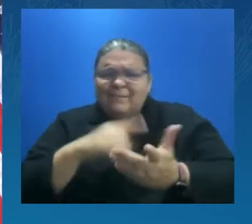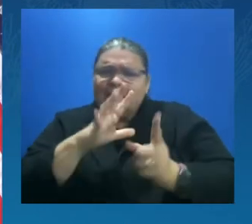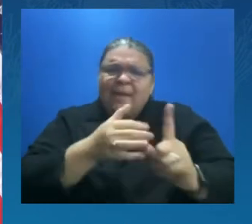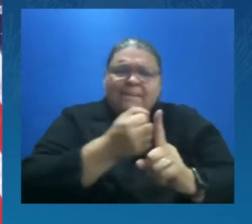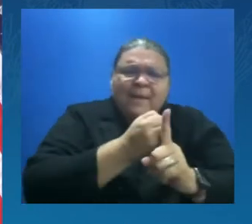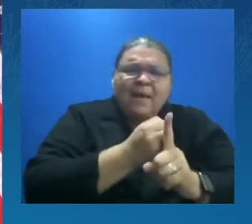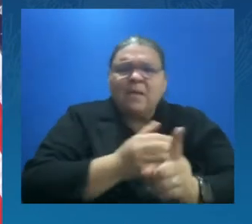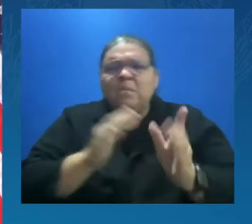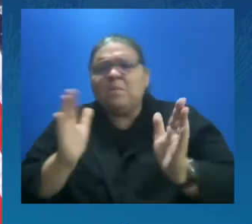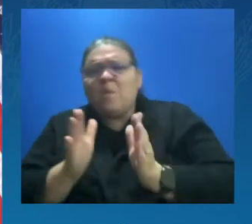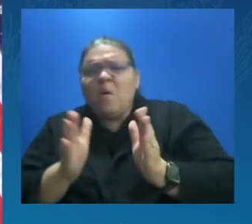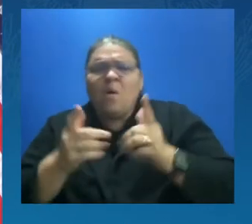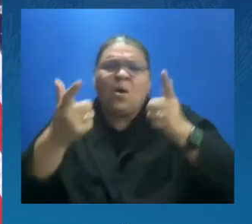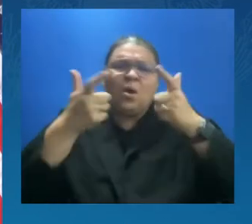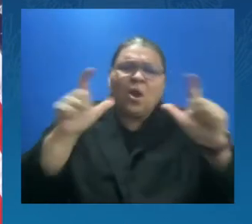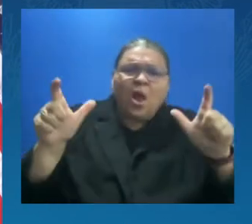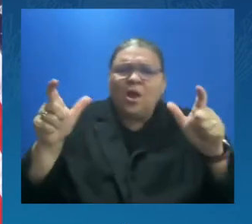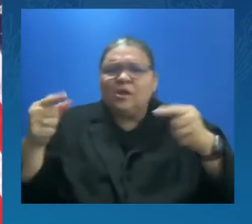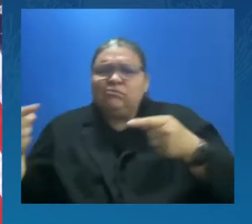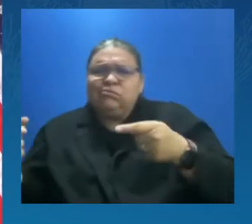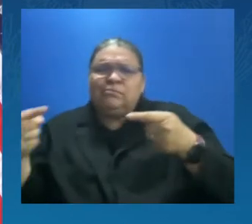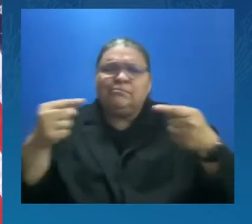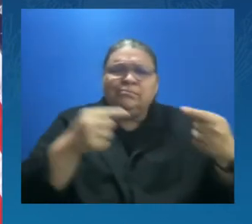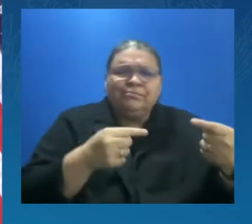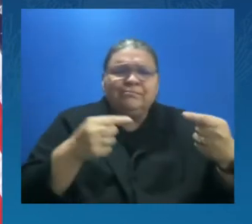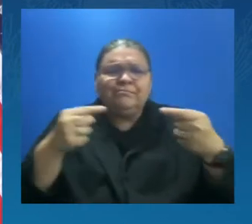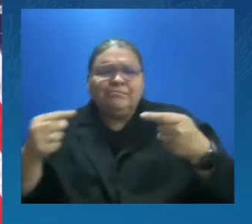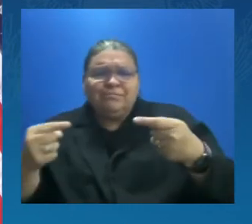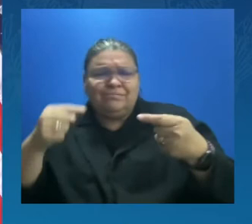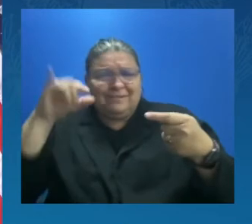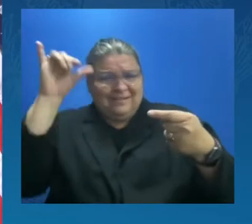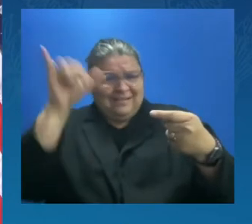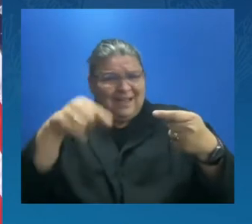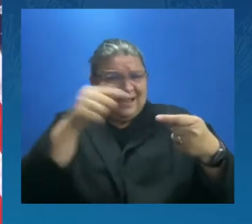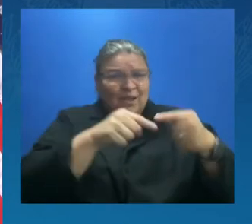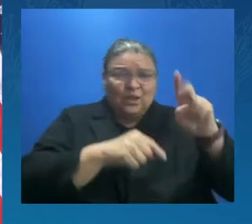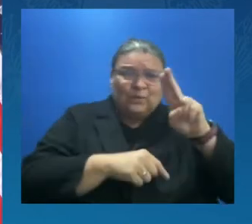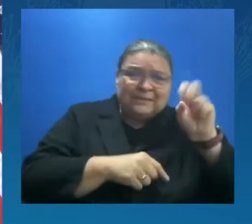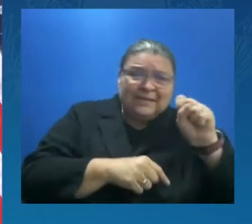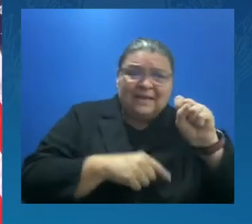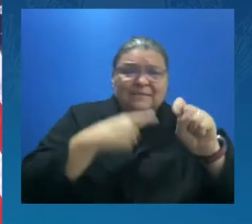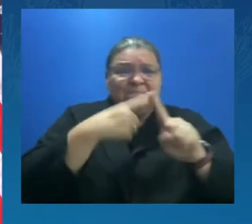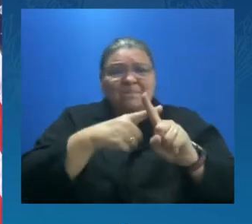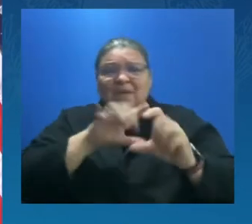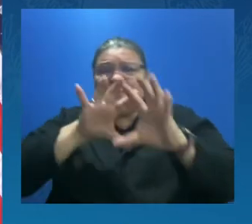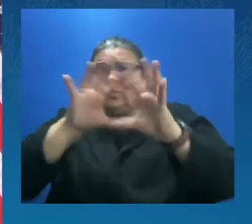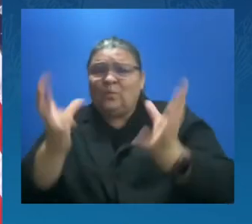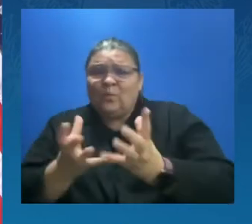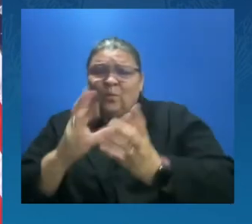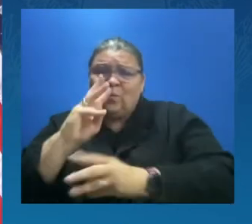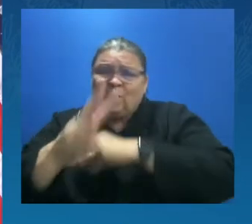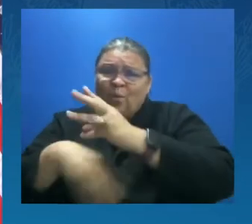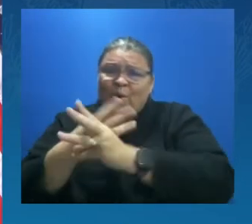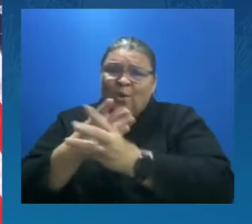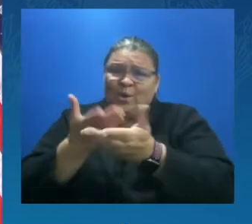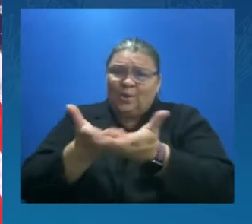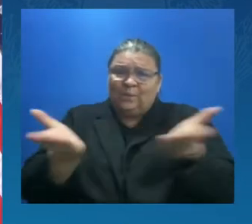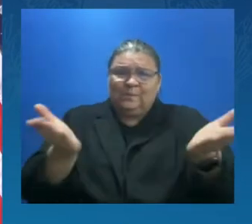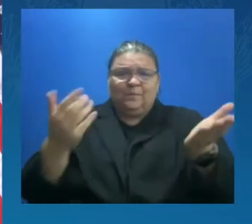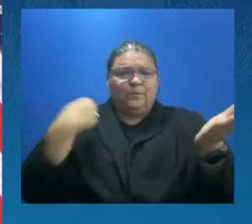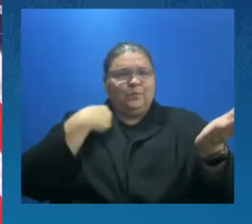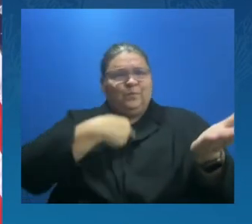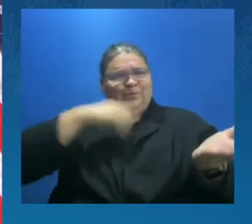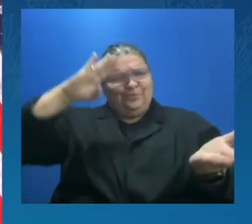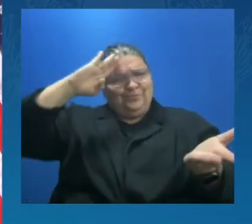our country, and our world. And today, we know the impact, if folks weren't clear about it